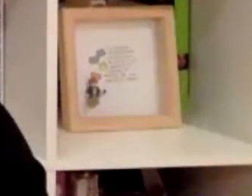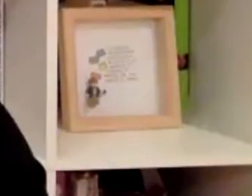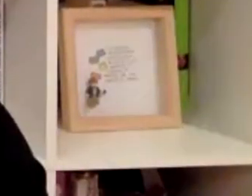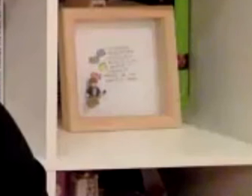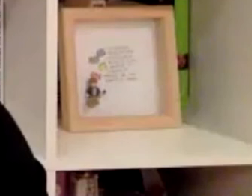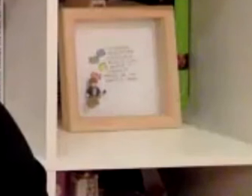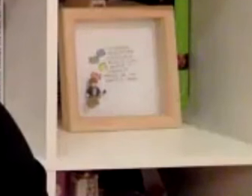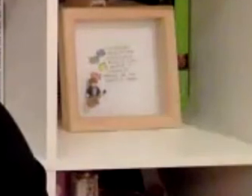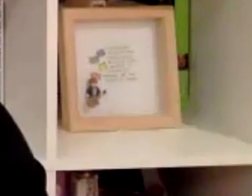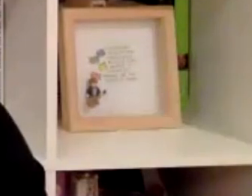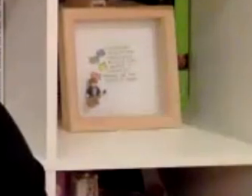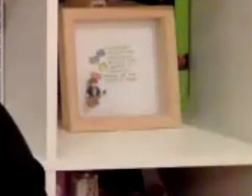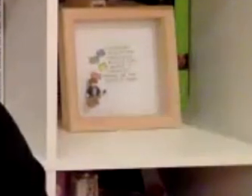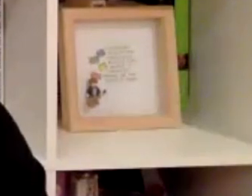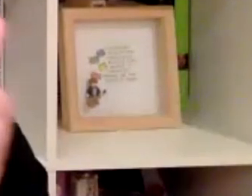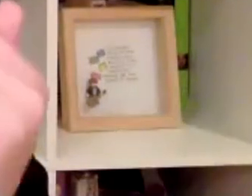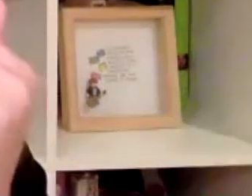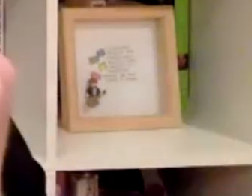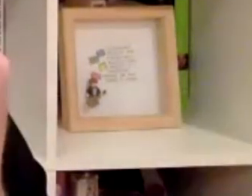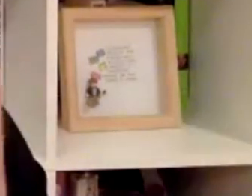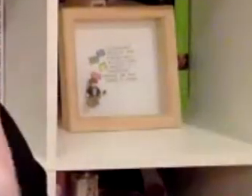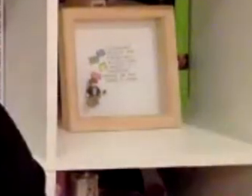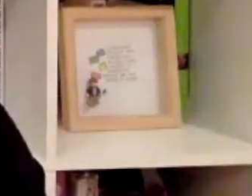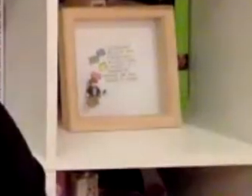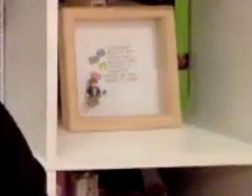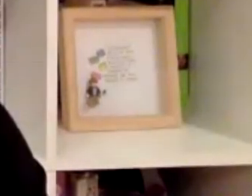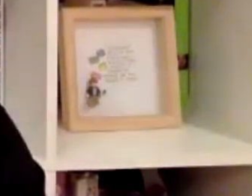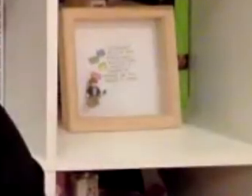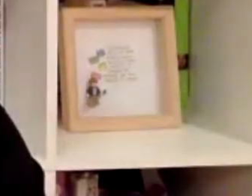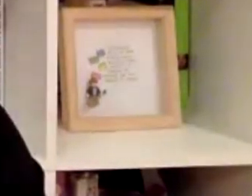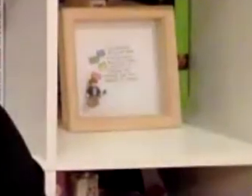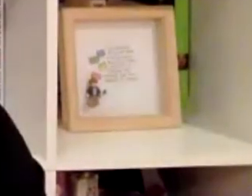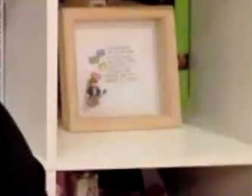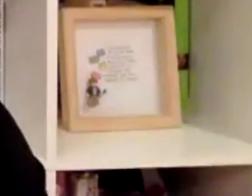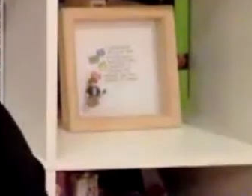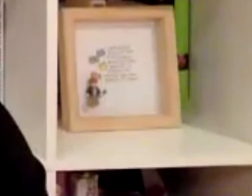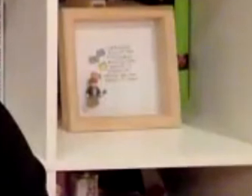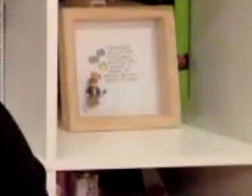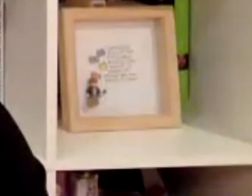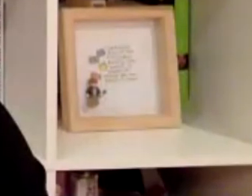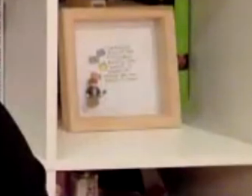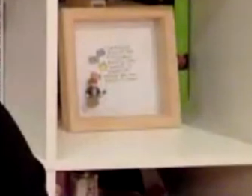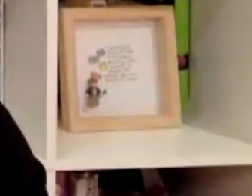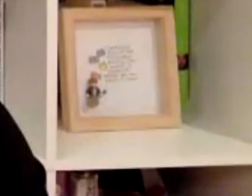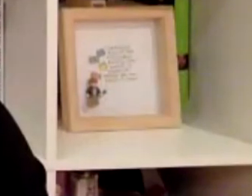jude will use like a trampoline or the therapy swing um